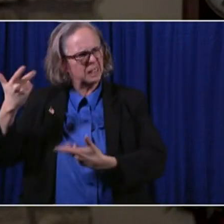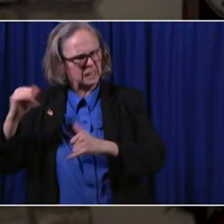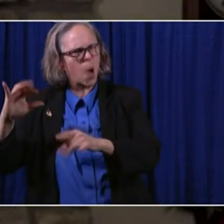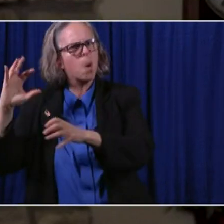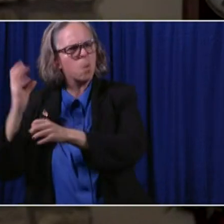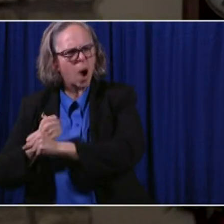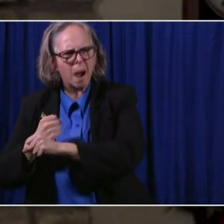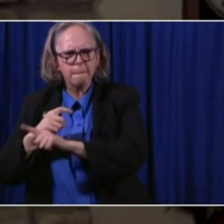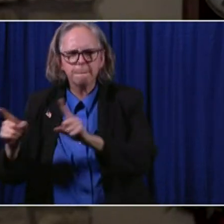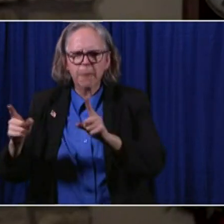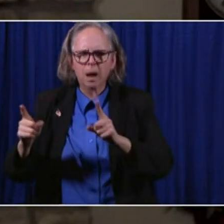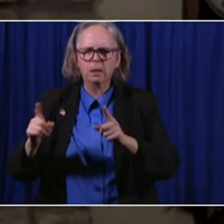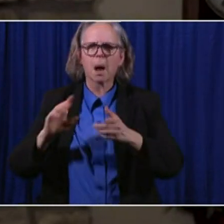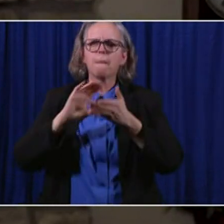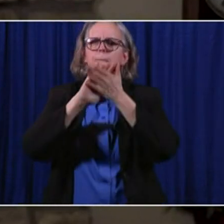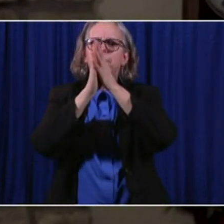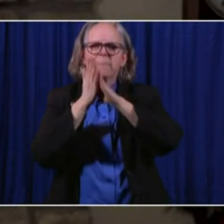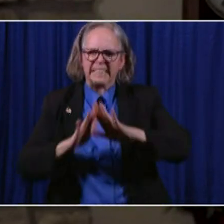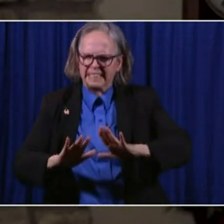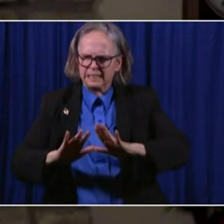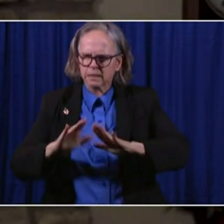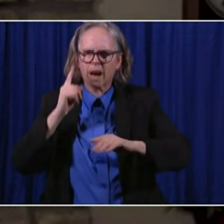transfer of power took place nonetheless.